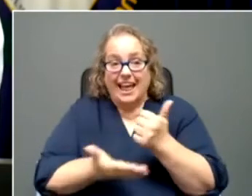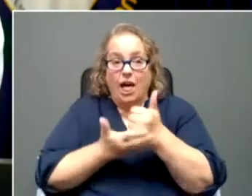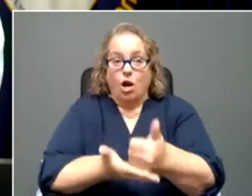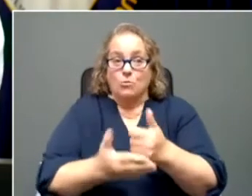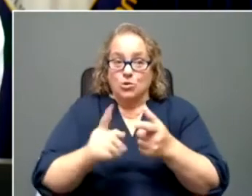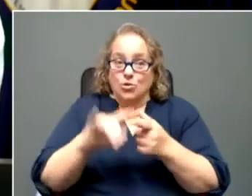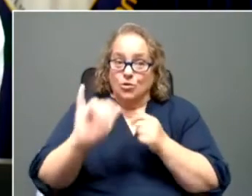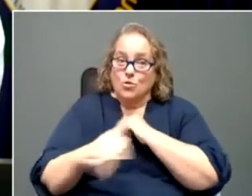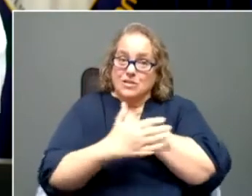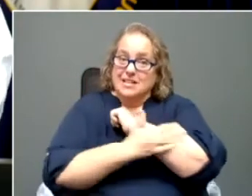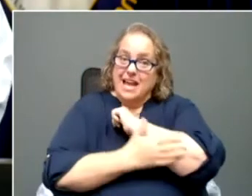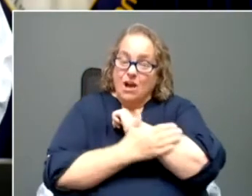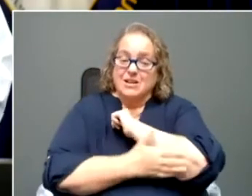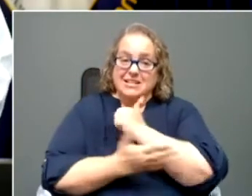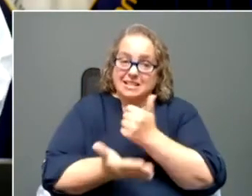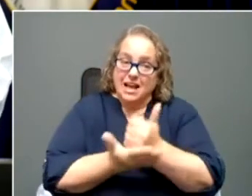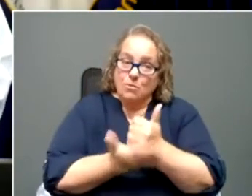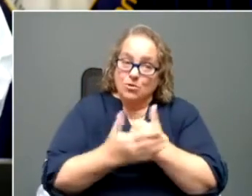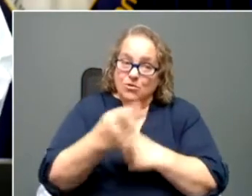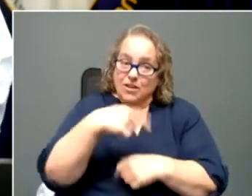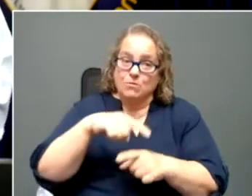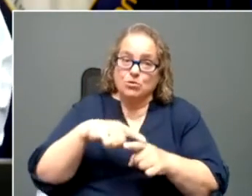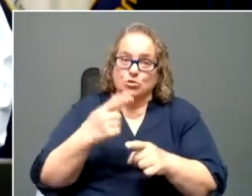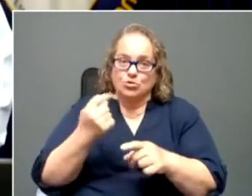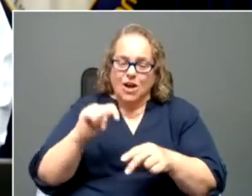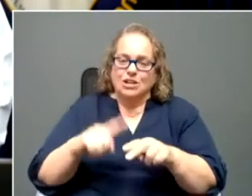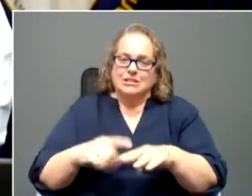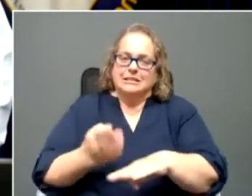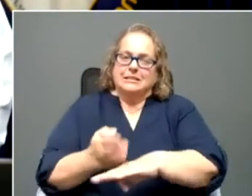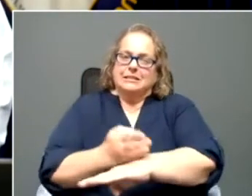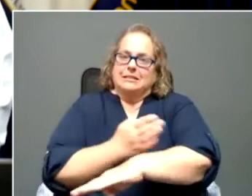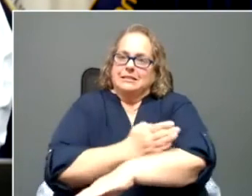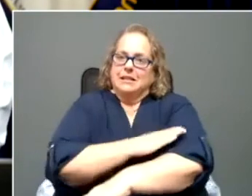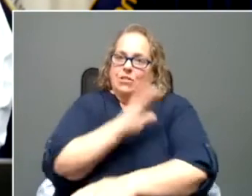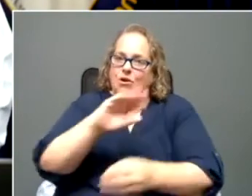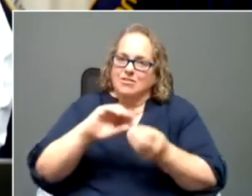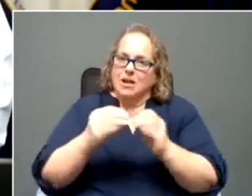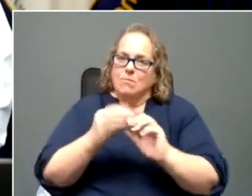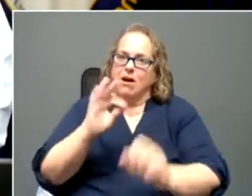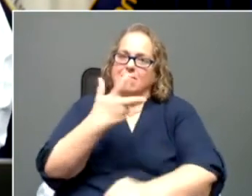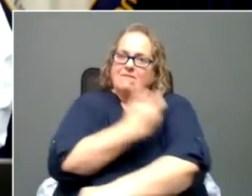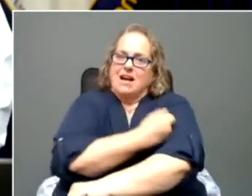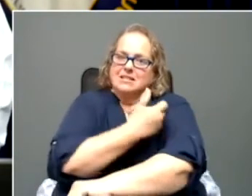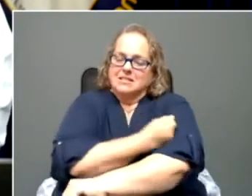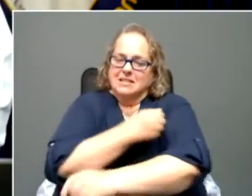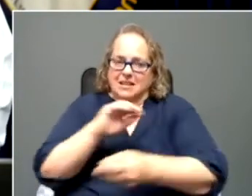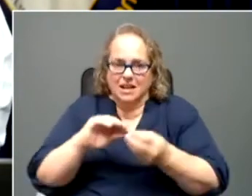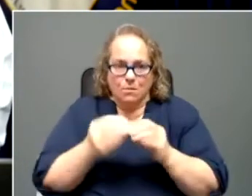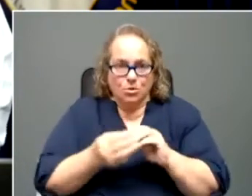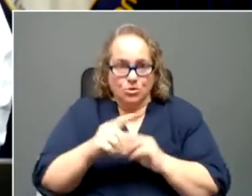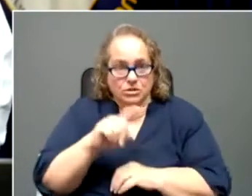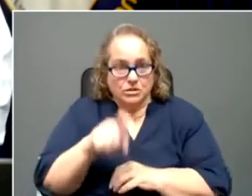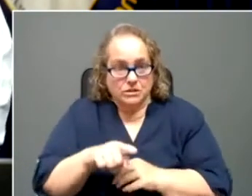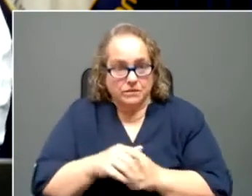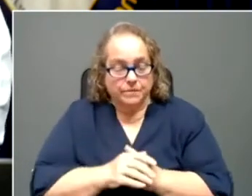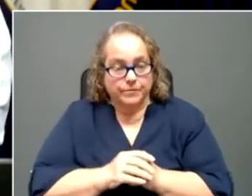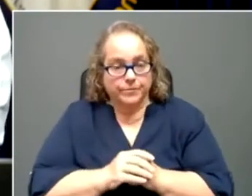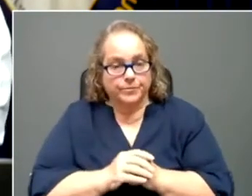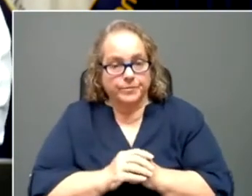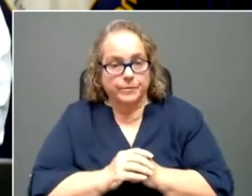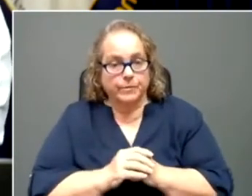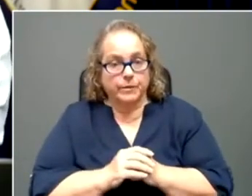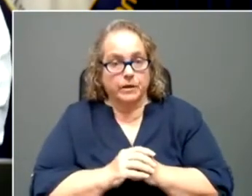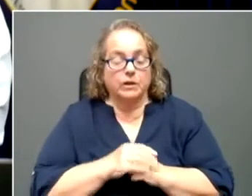assistance to those counties to help them pull up, uh, pull their vaccine rates up higher? Well,